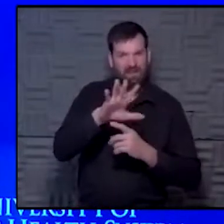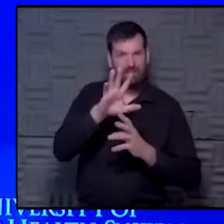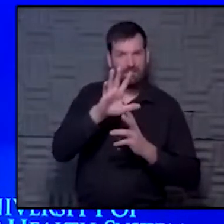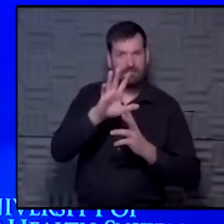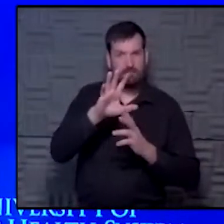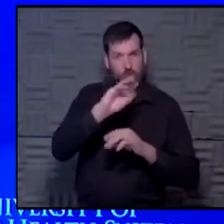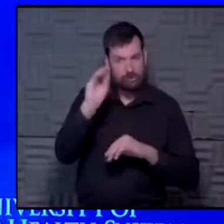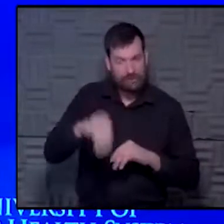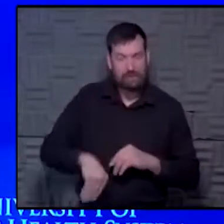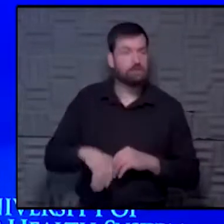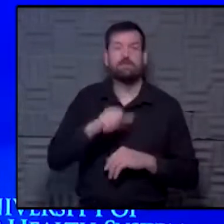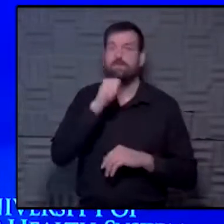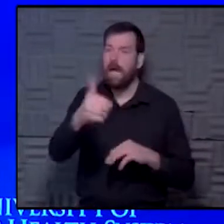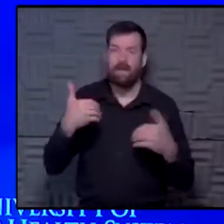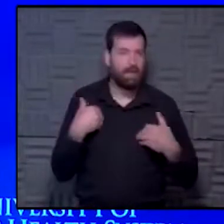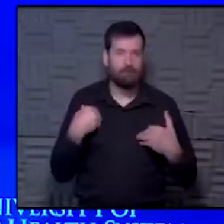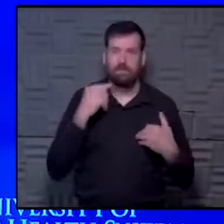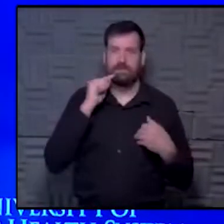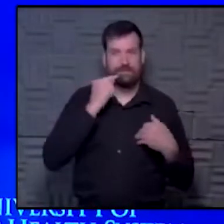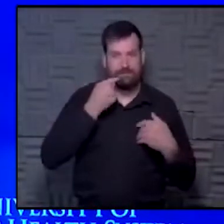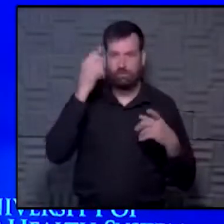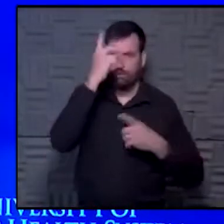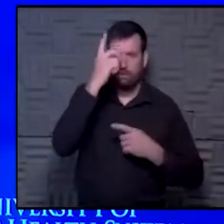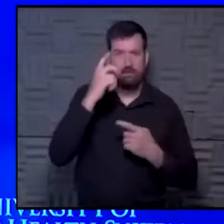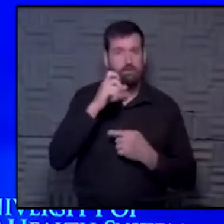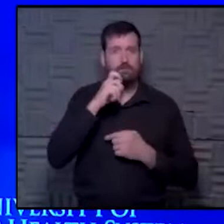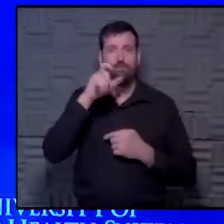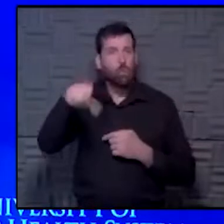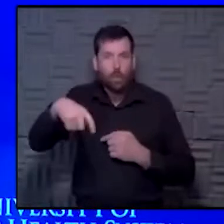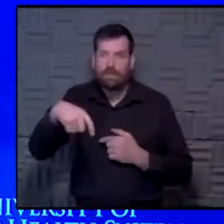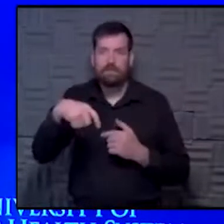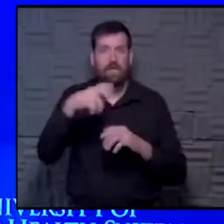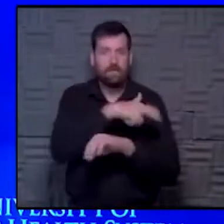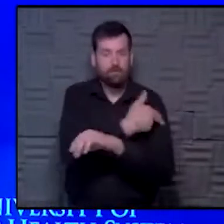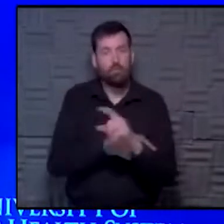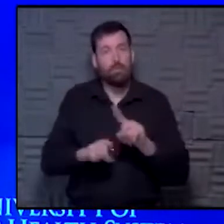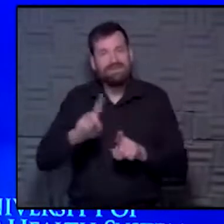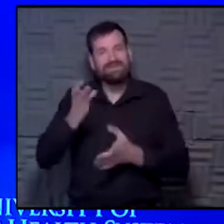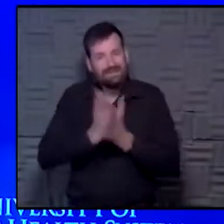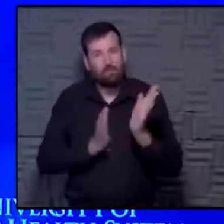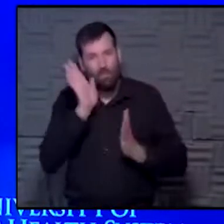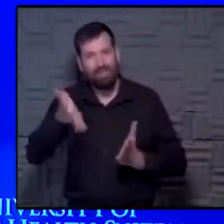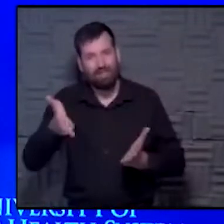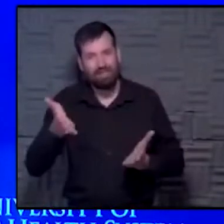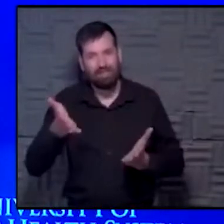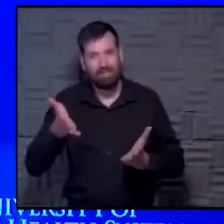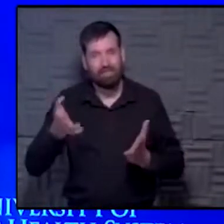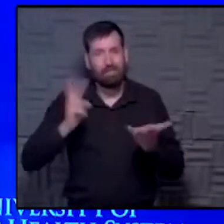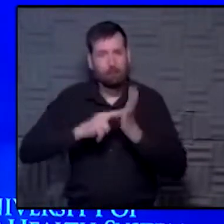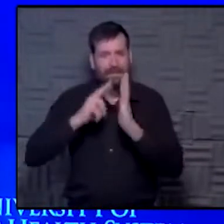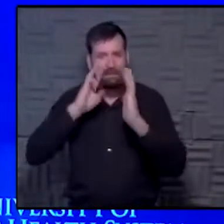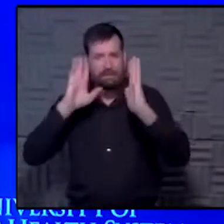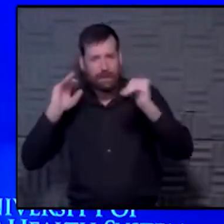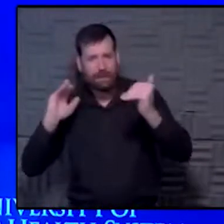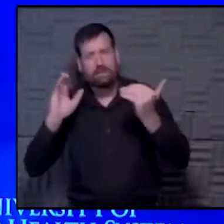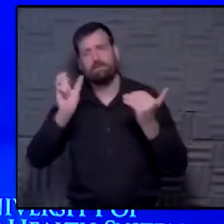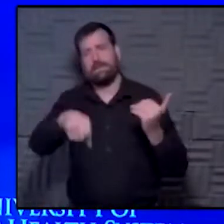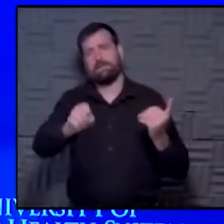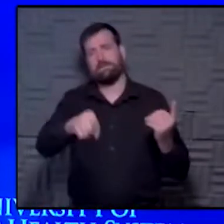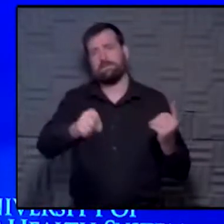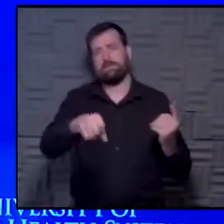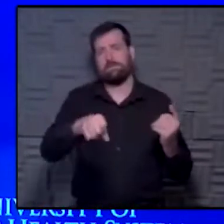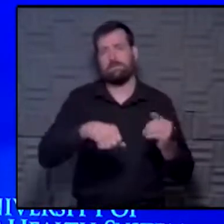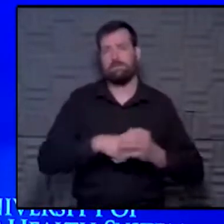have those things, did not have severe disease or need hospitalization. But some will. And so this is not unanticipated. It's not unexpected.